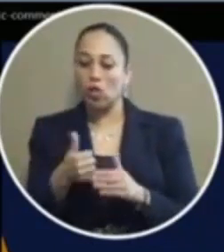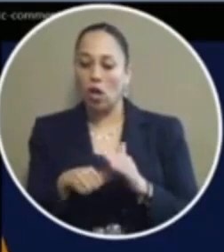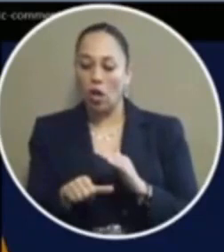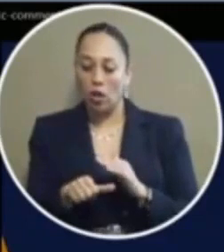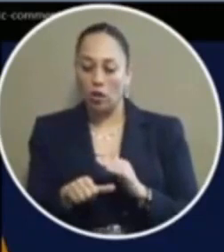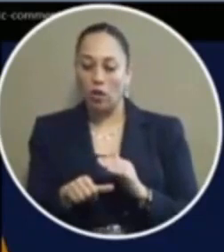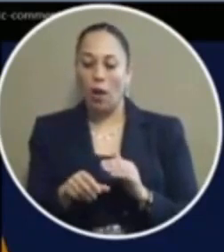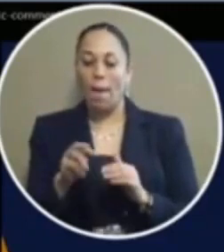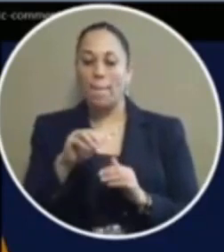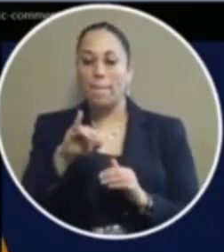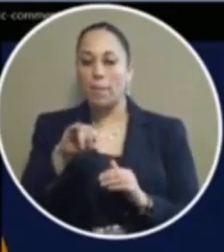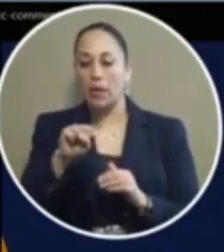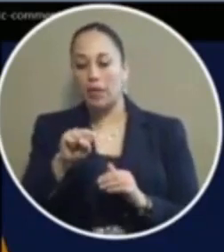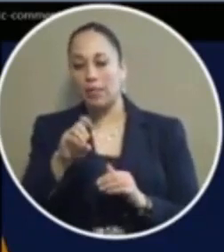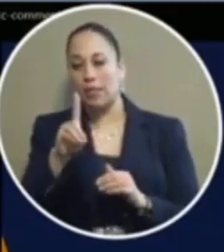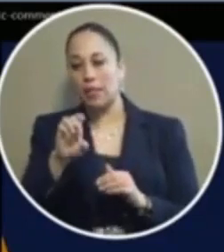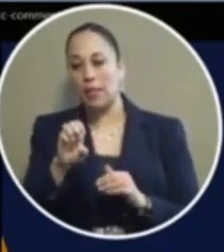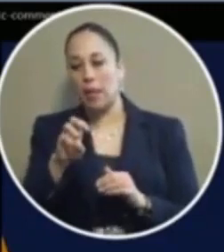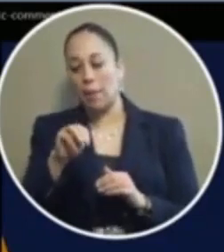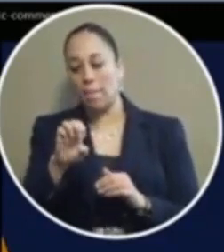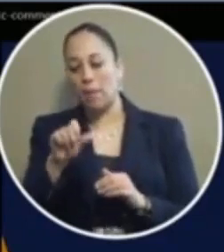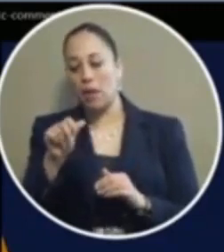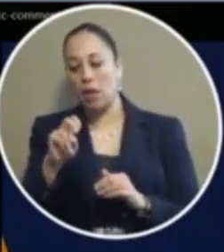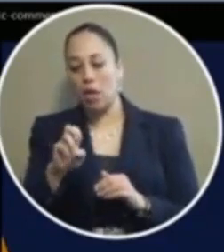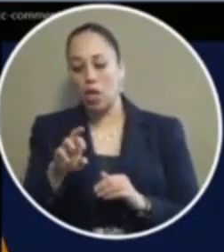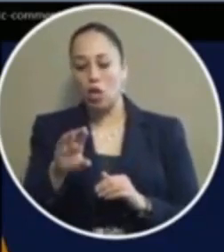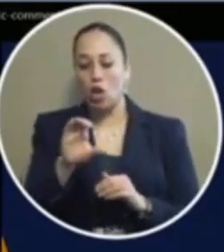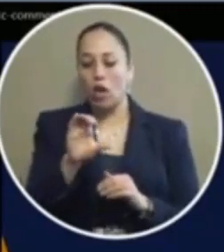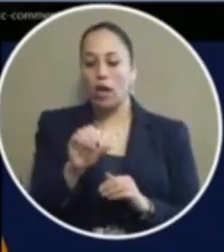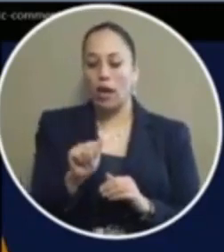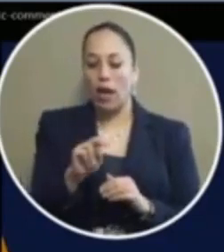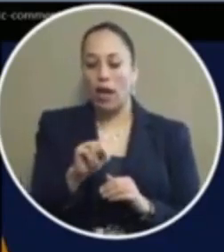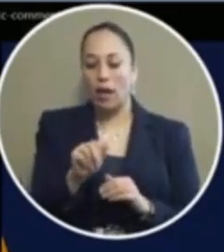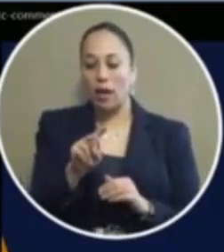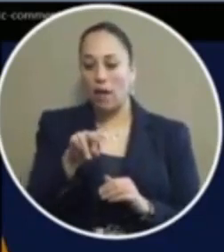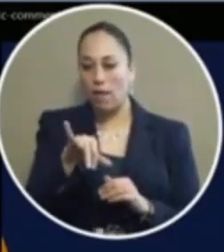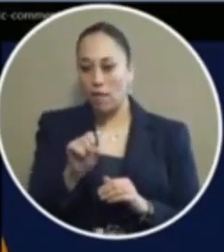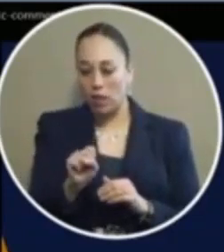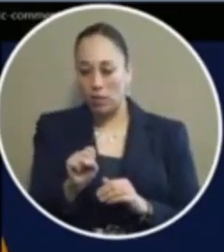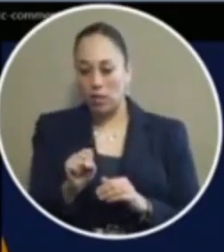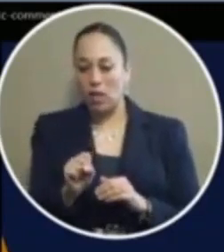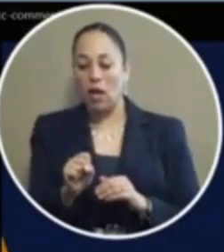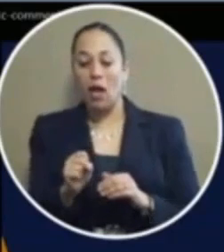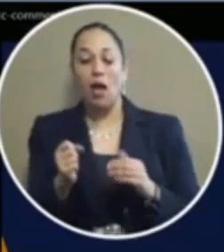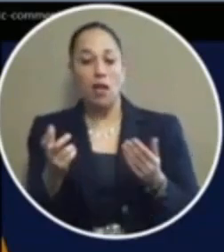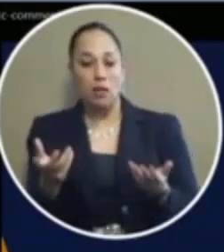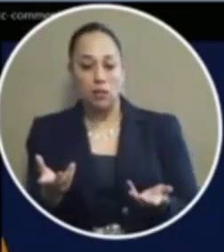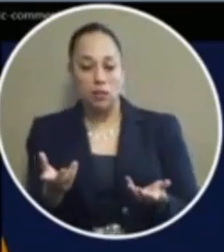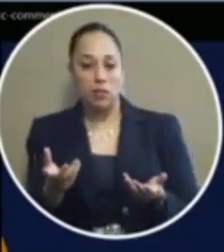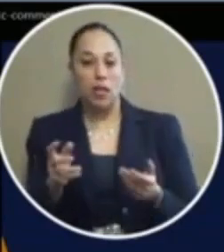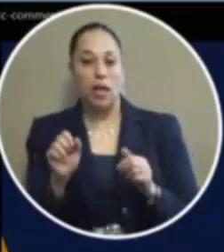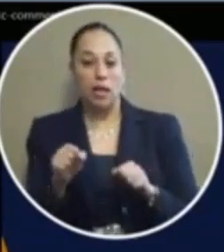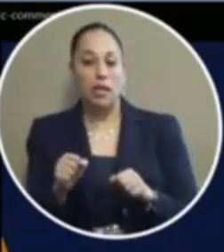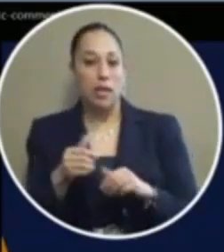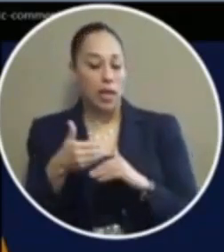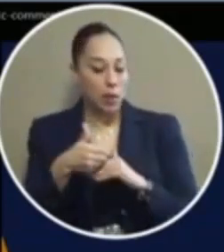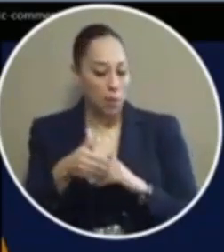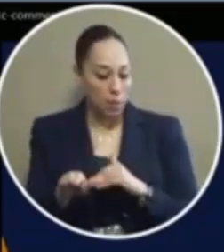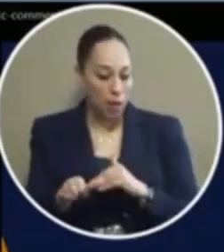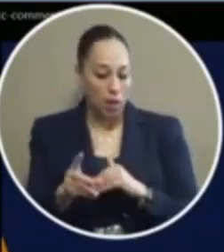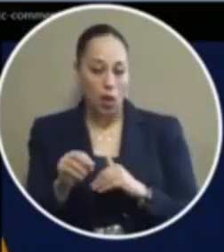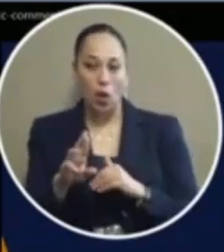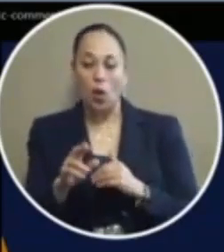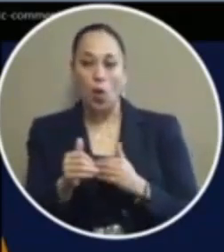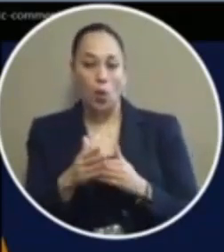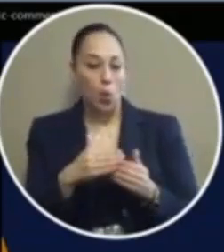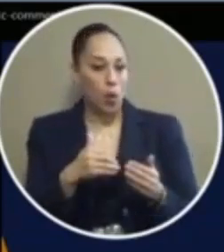a misdemeanor small amount of cannabis a person should be given a ticket they can mail in whatever